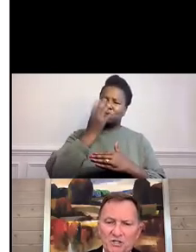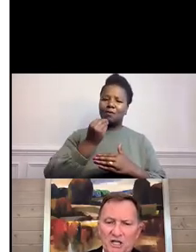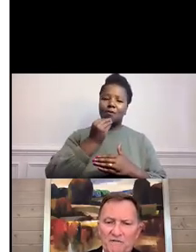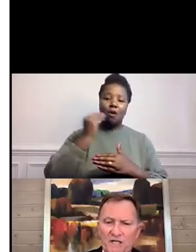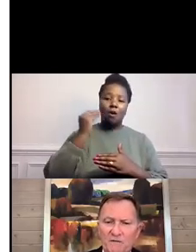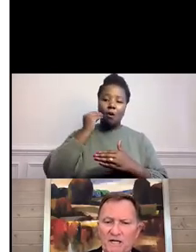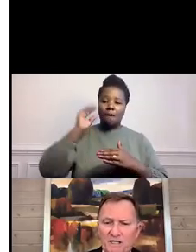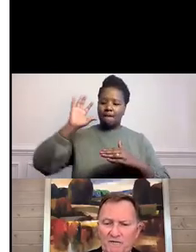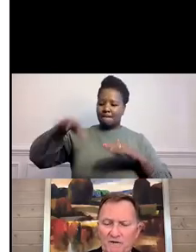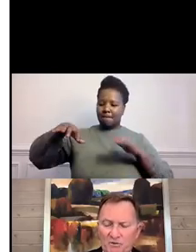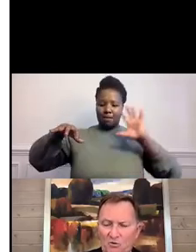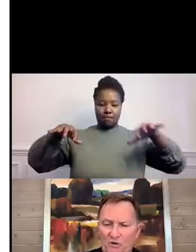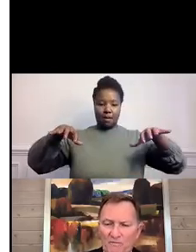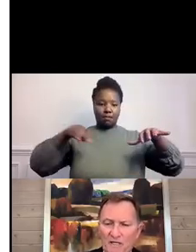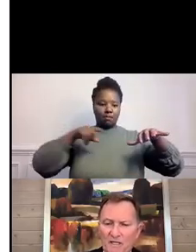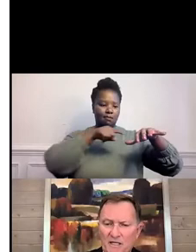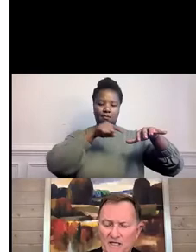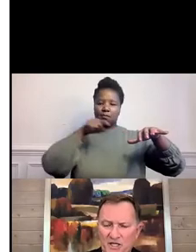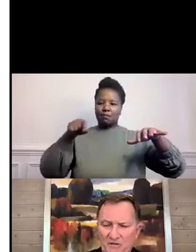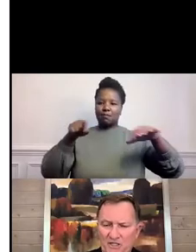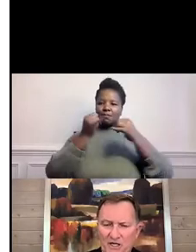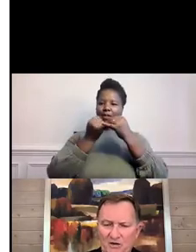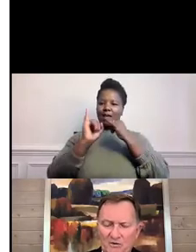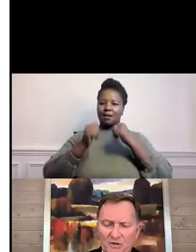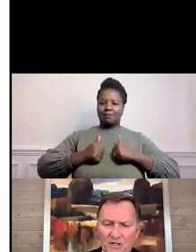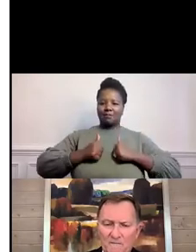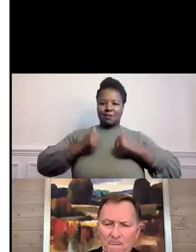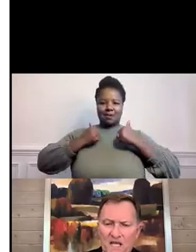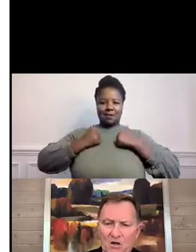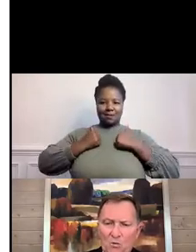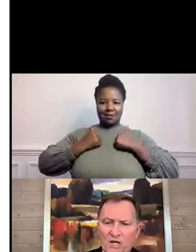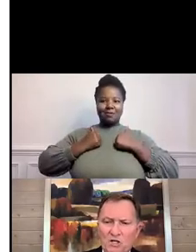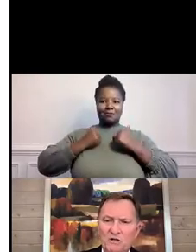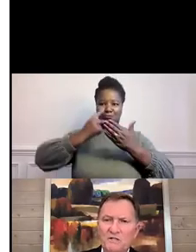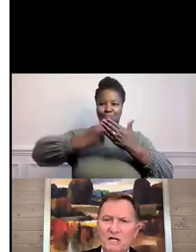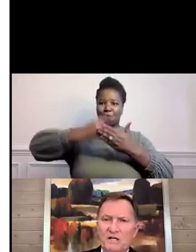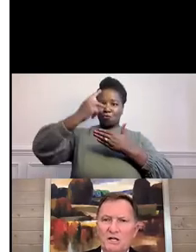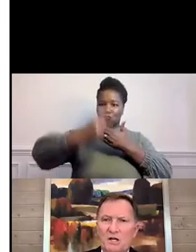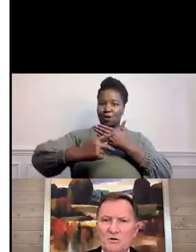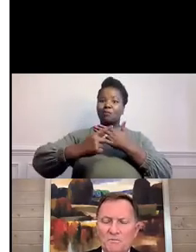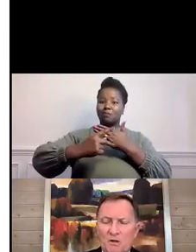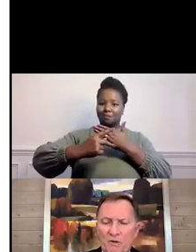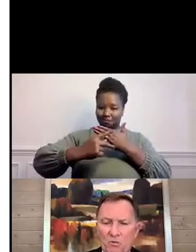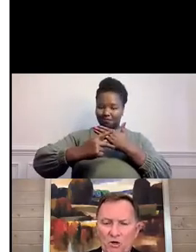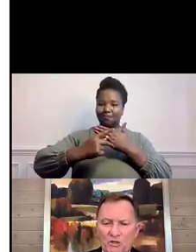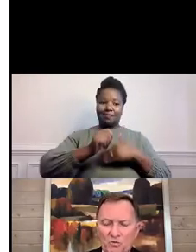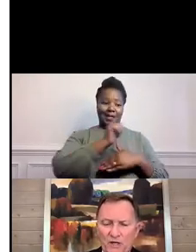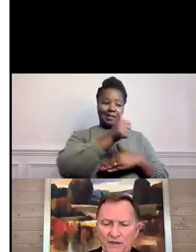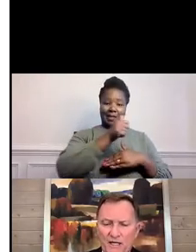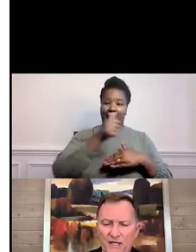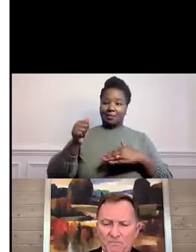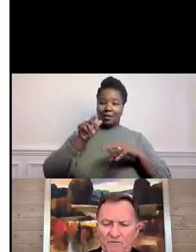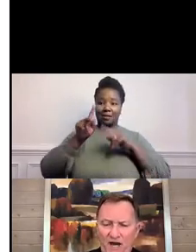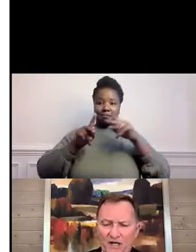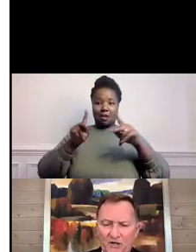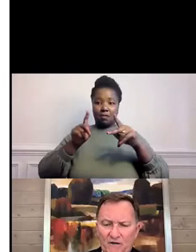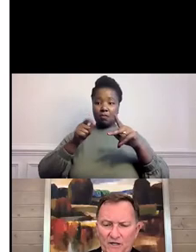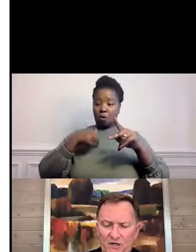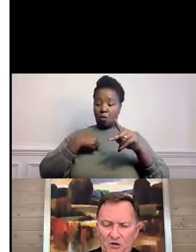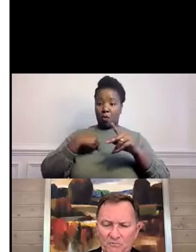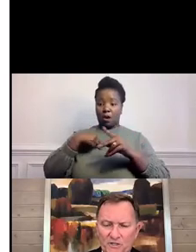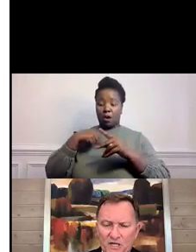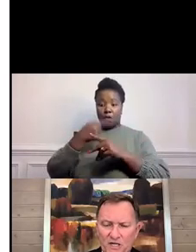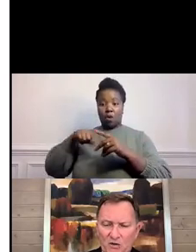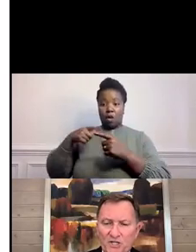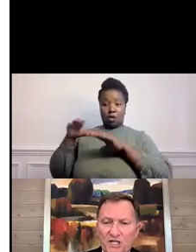individuals to live, independent living program in San Mateo. We could have done it alone, but we worked with the provider of